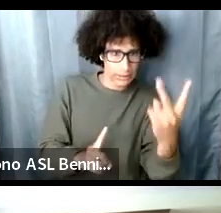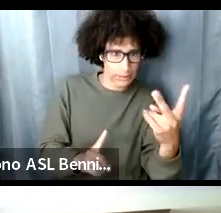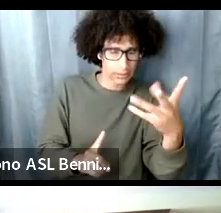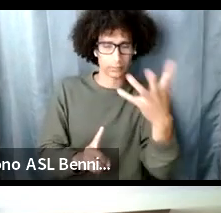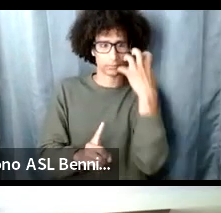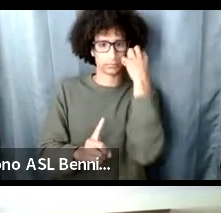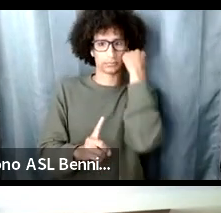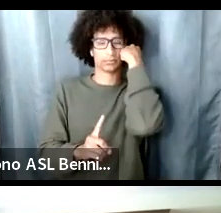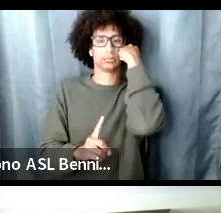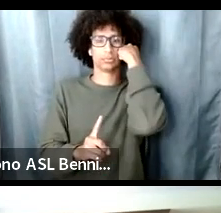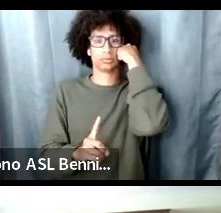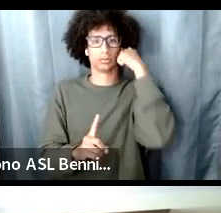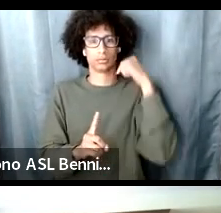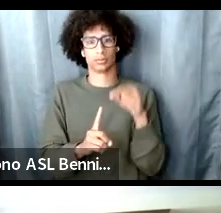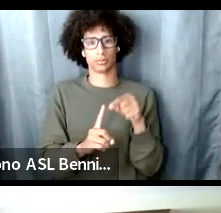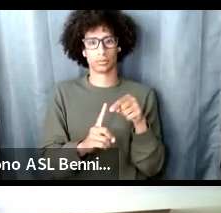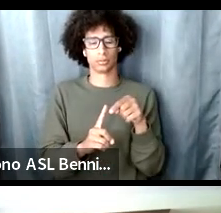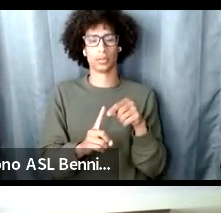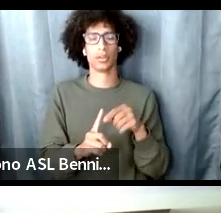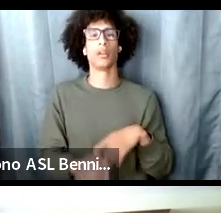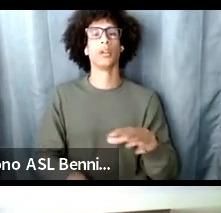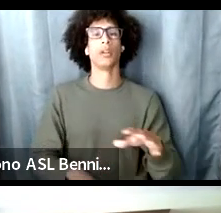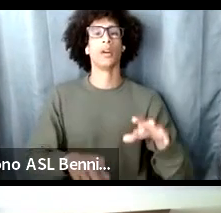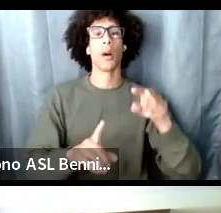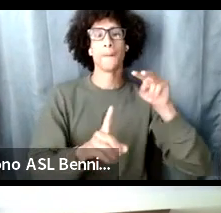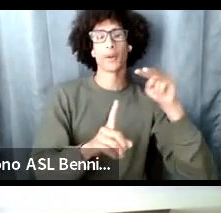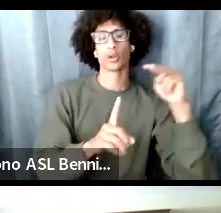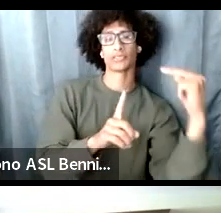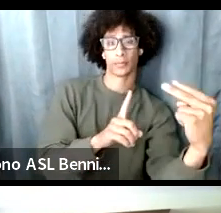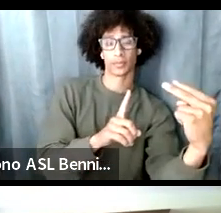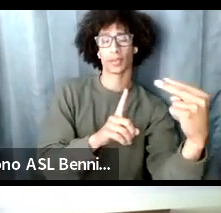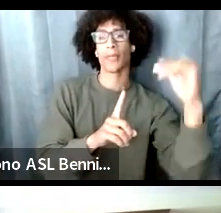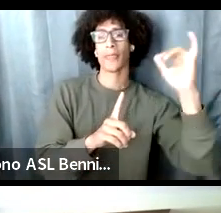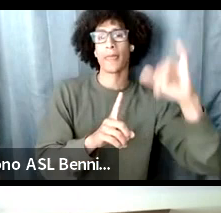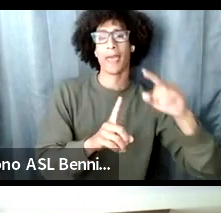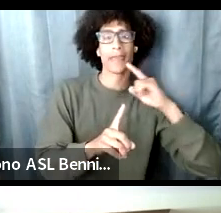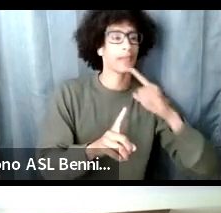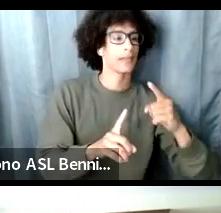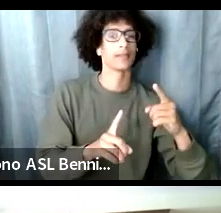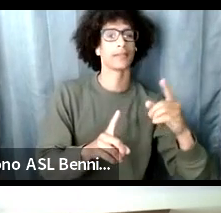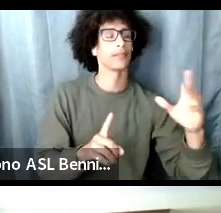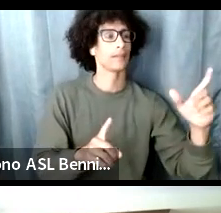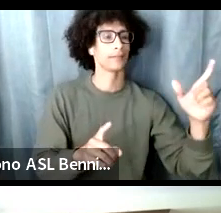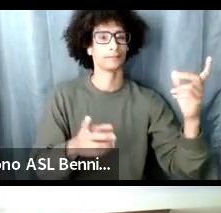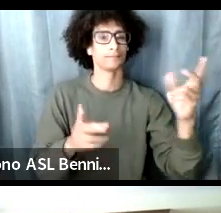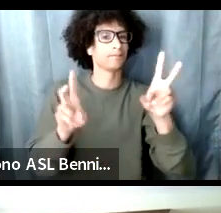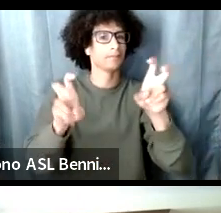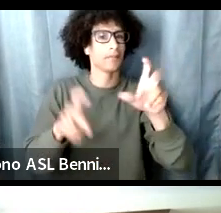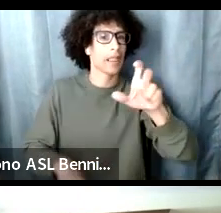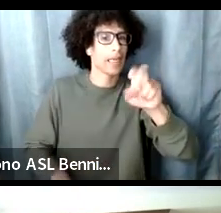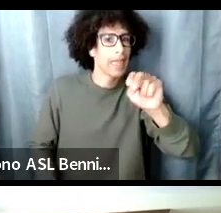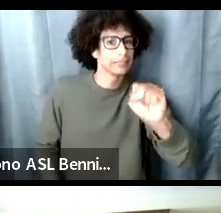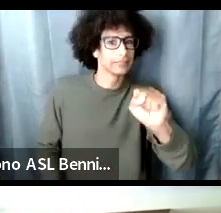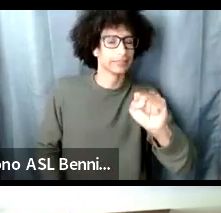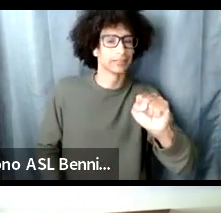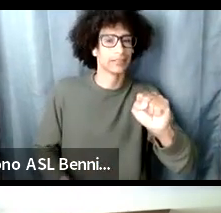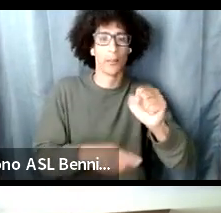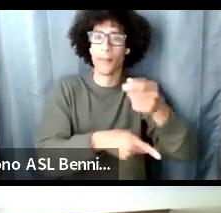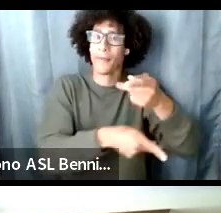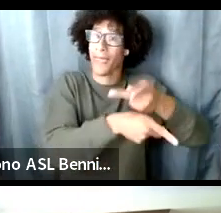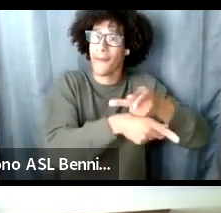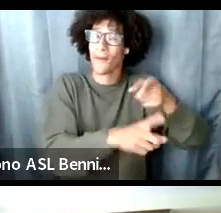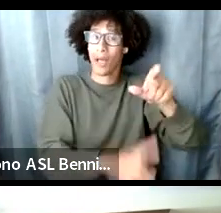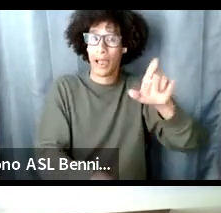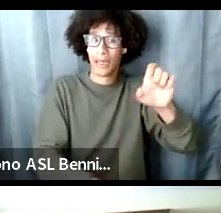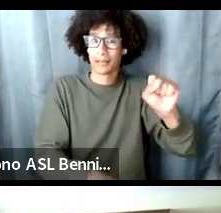perception is the lens and we have to be careful because then we're getting into framework right the the the